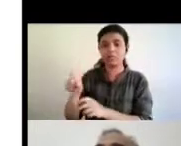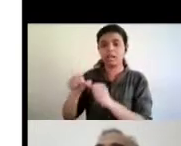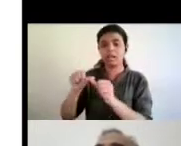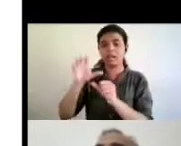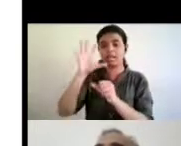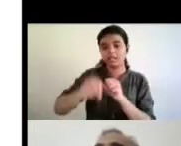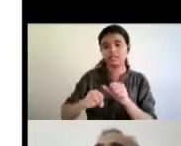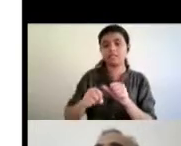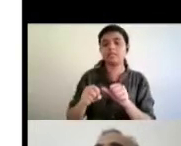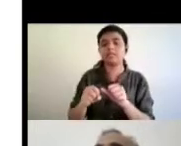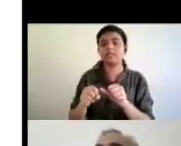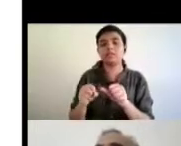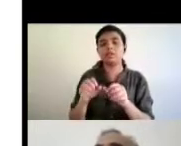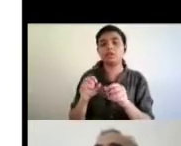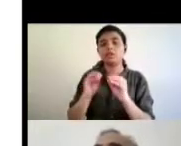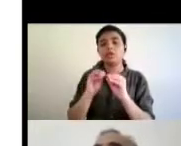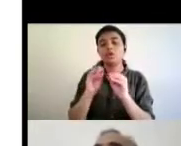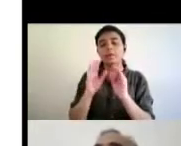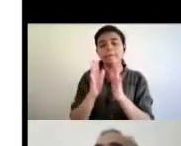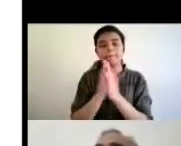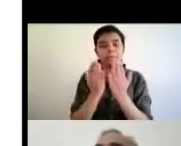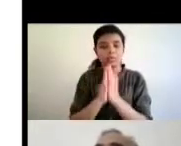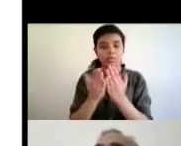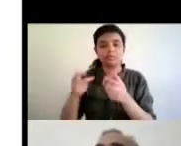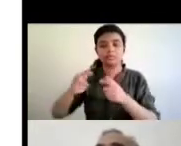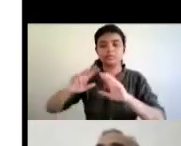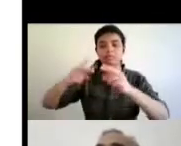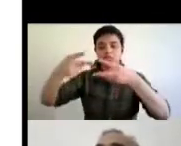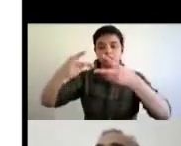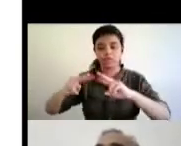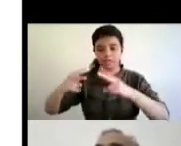consortium now that is involved in various